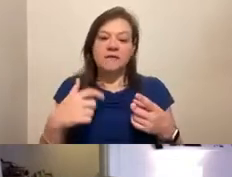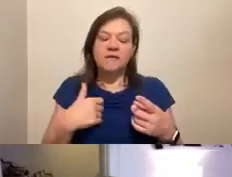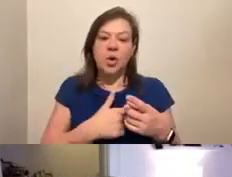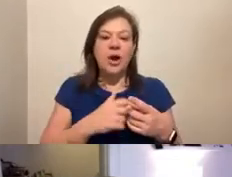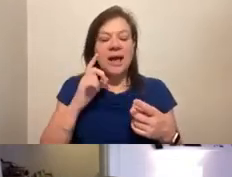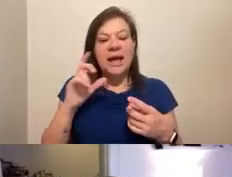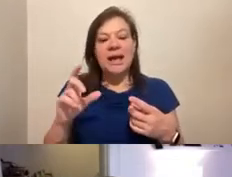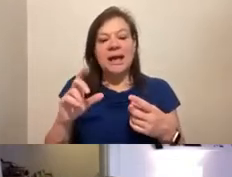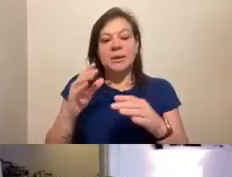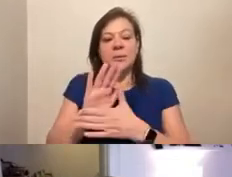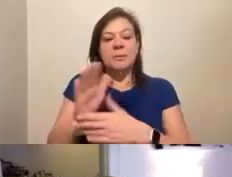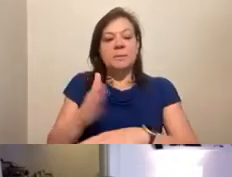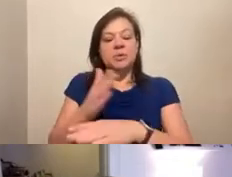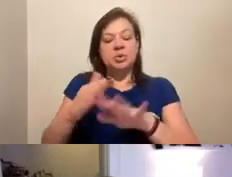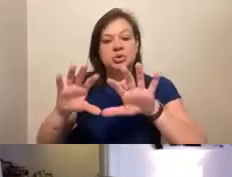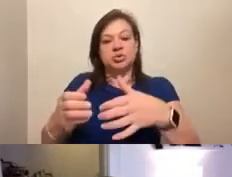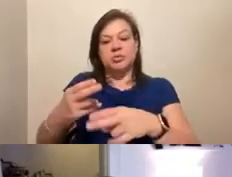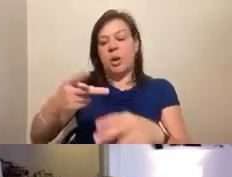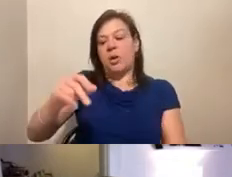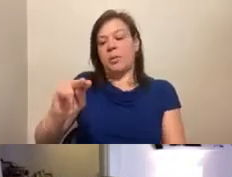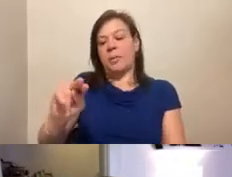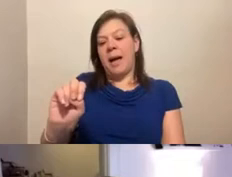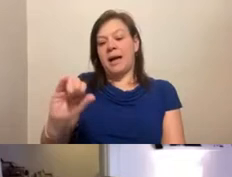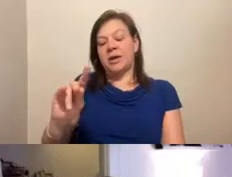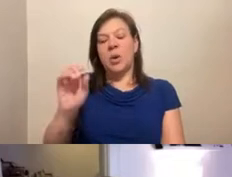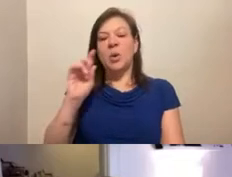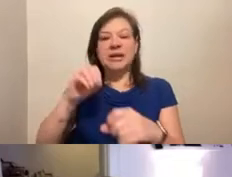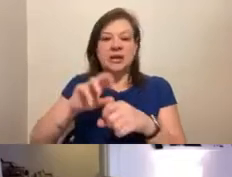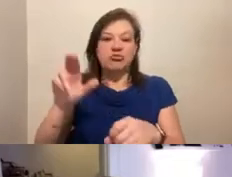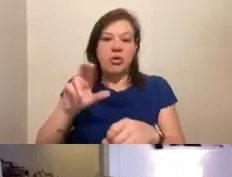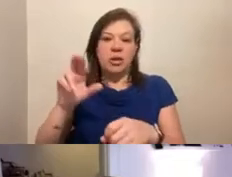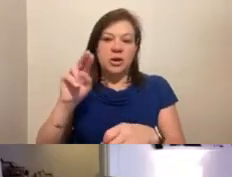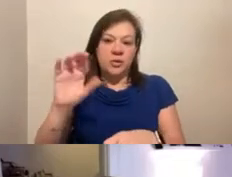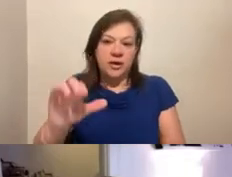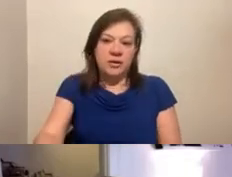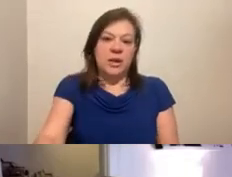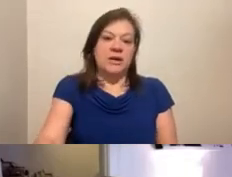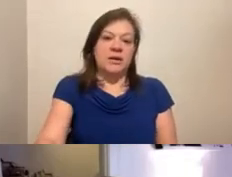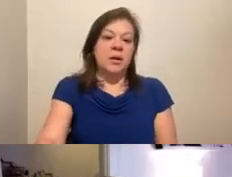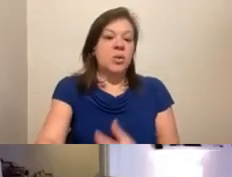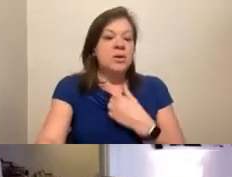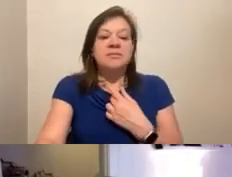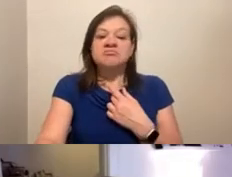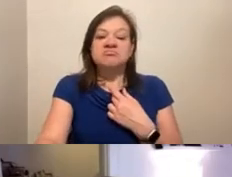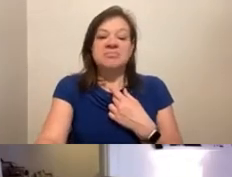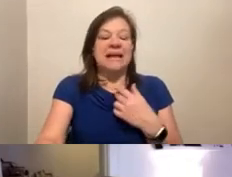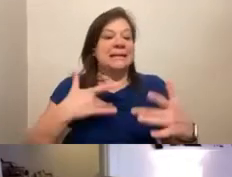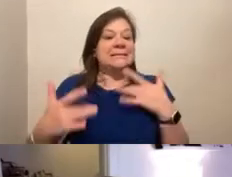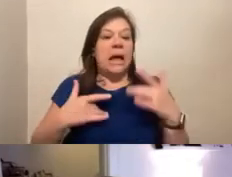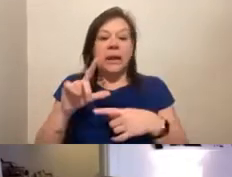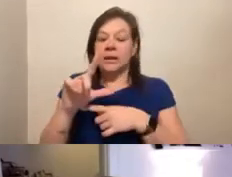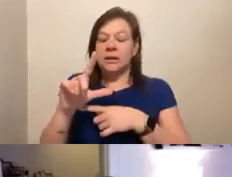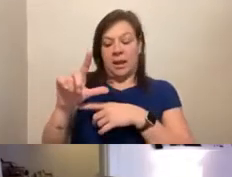organization called Pine Cone that is based in Raleigh, North Carolina. And we're very excited that LEAD is coming to Raleigh finally this coming